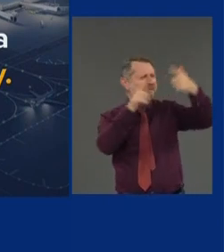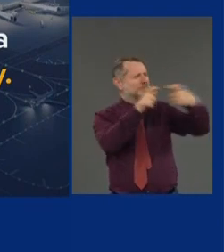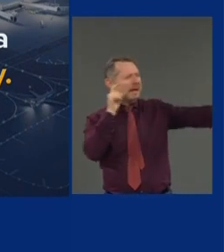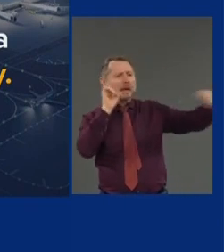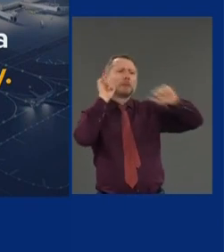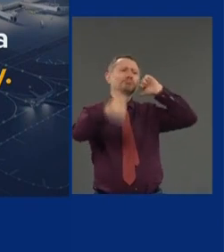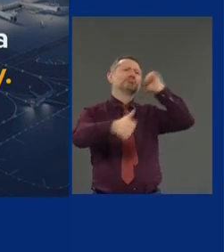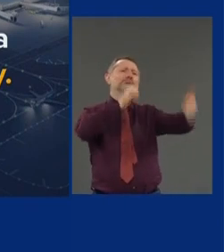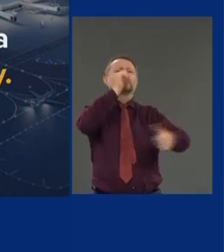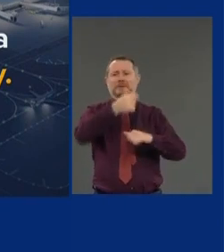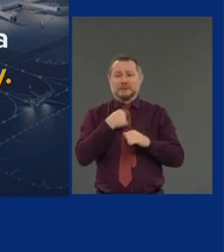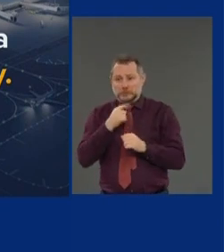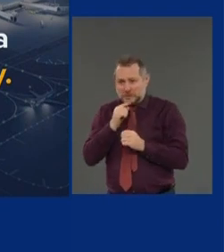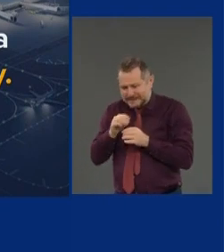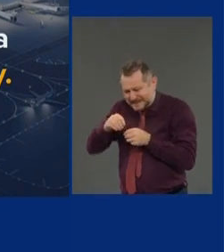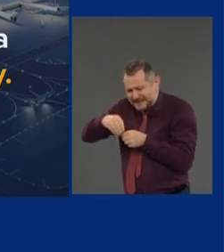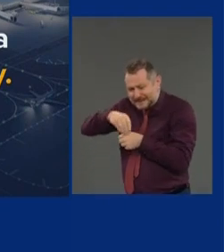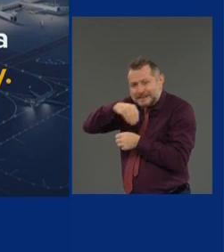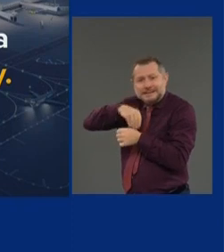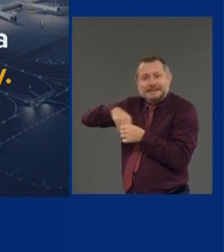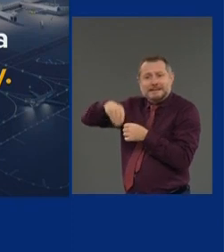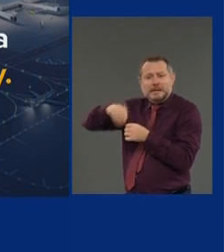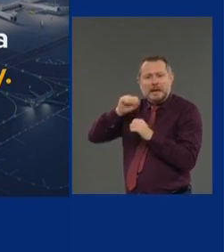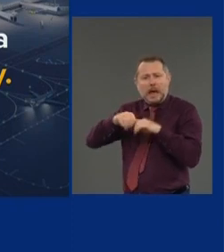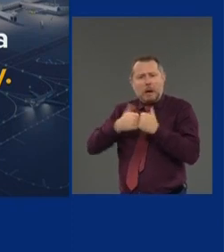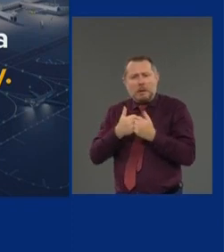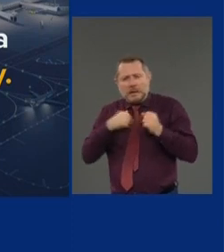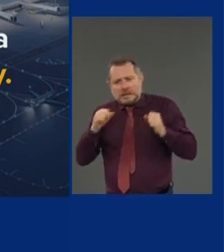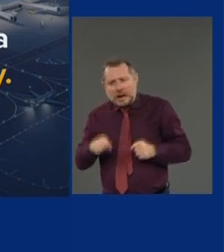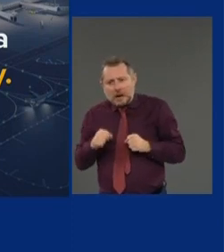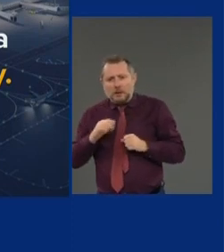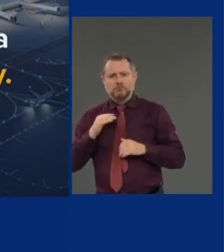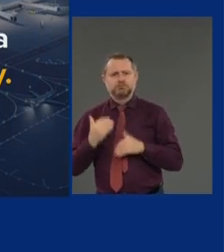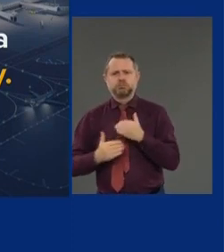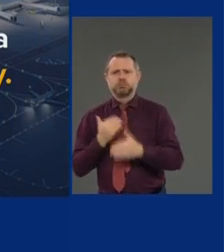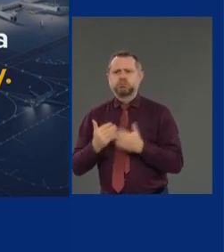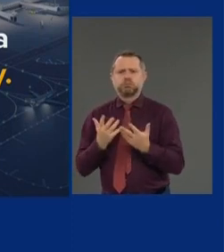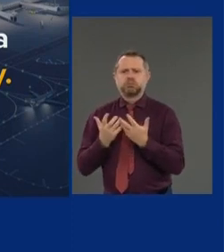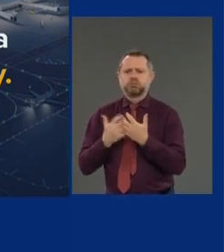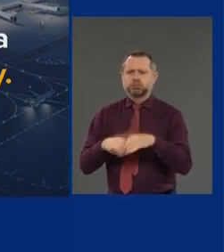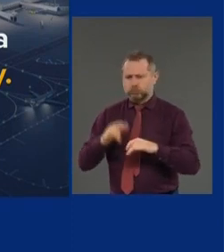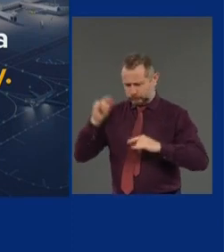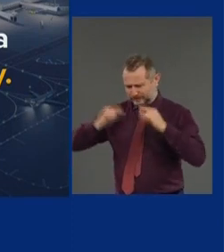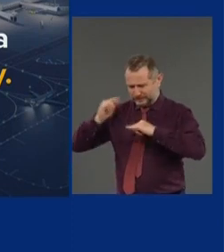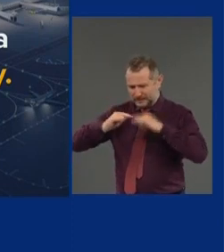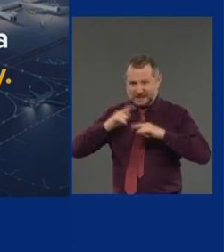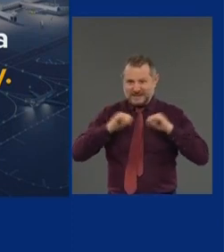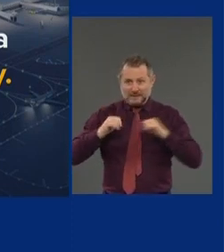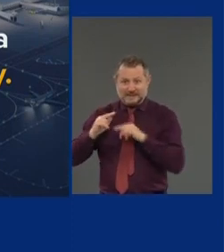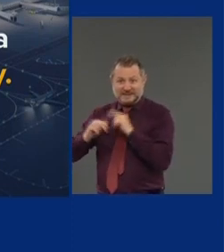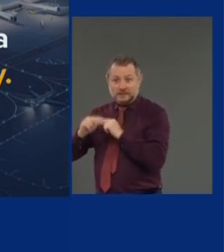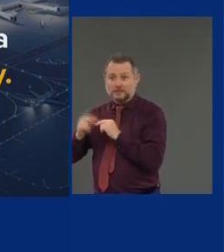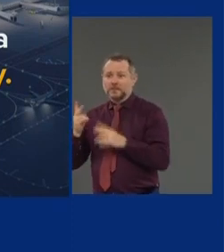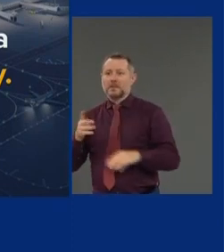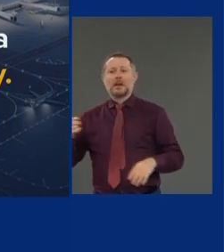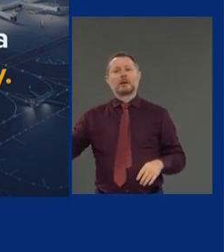undue encumbrances and build a new airport at the same time. You know how many people said it couldn't be done?